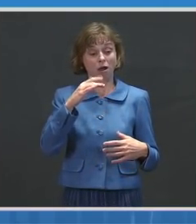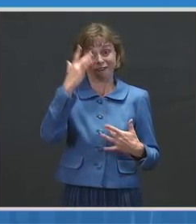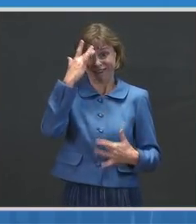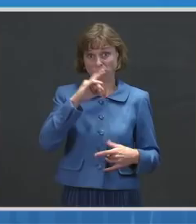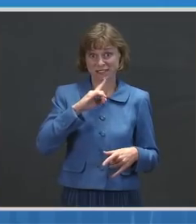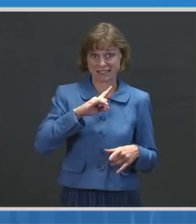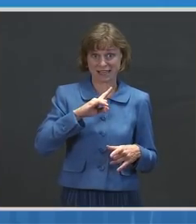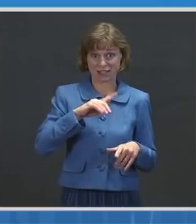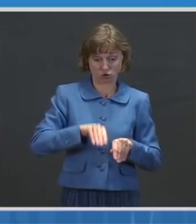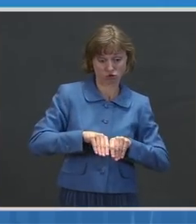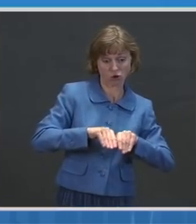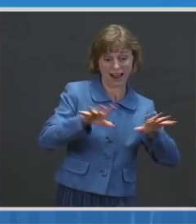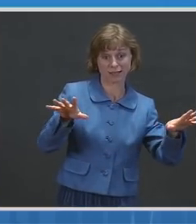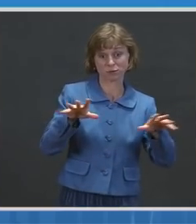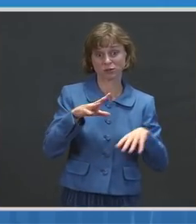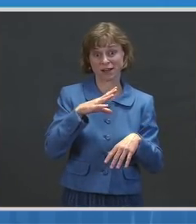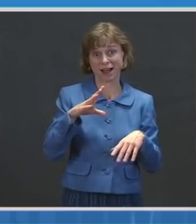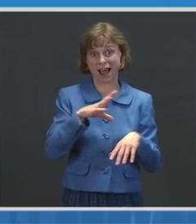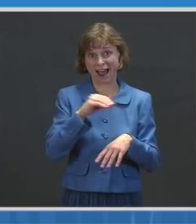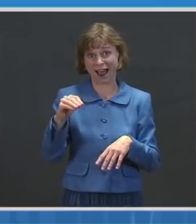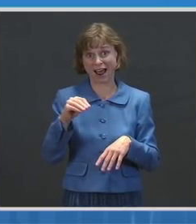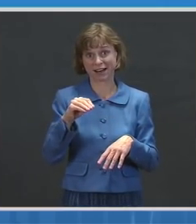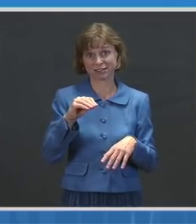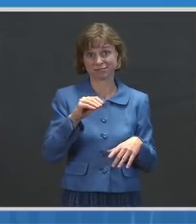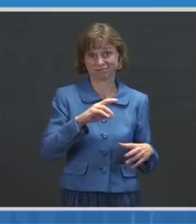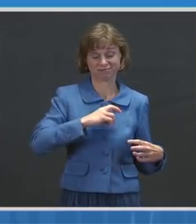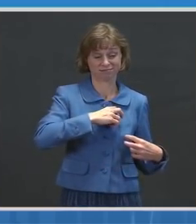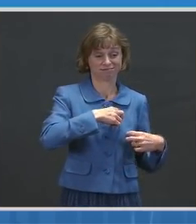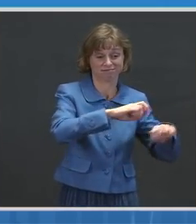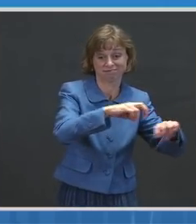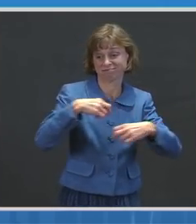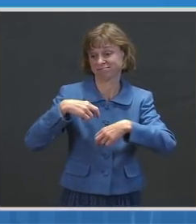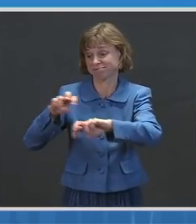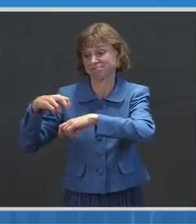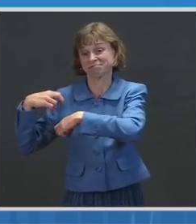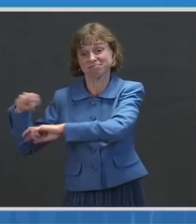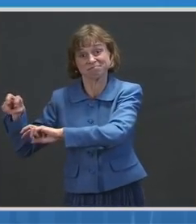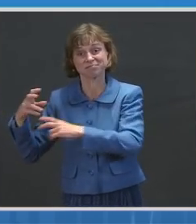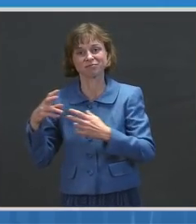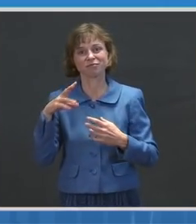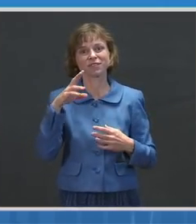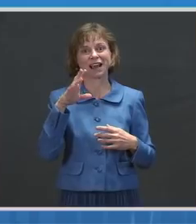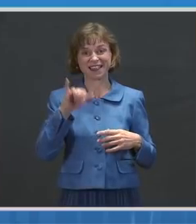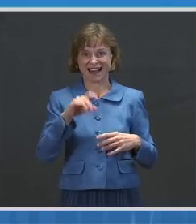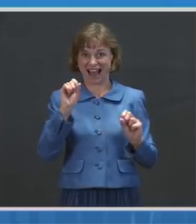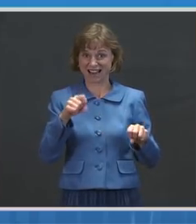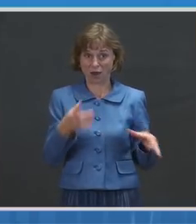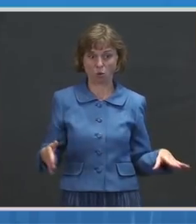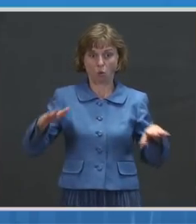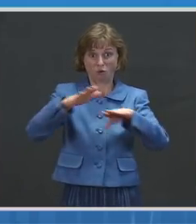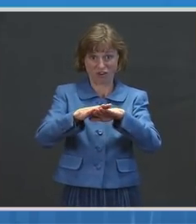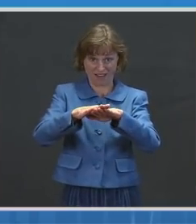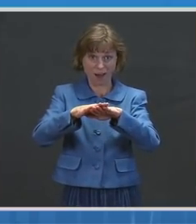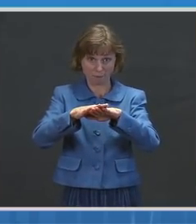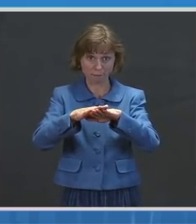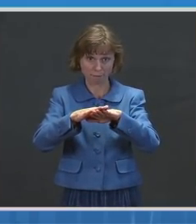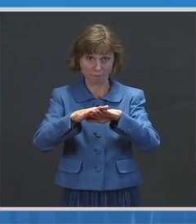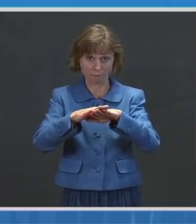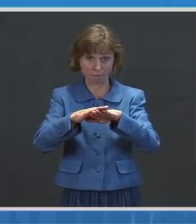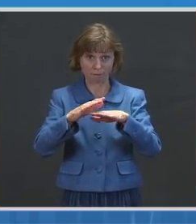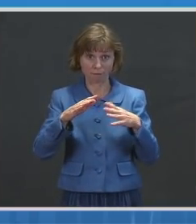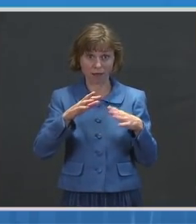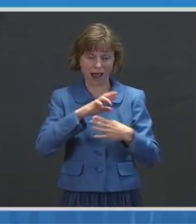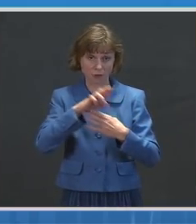And the degree of transmissibility and the degree of virulence can actually overlap and result. Because you've heard us say on our